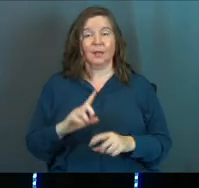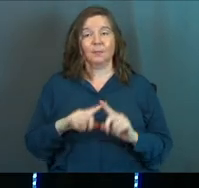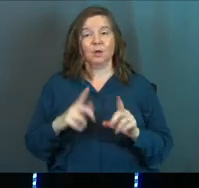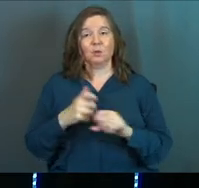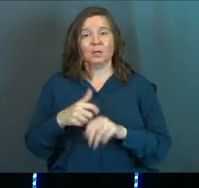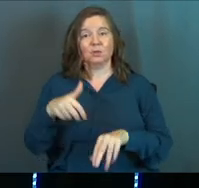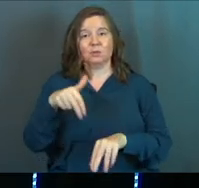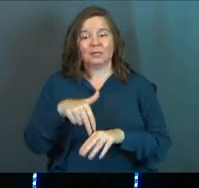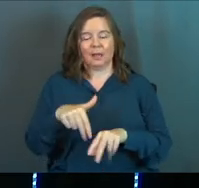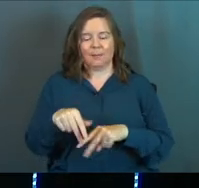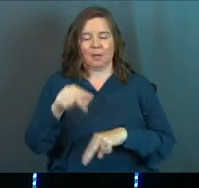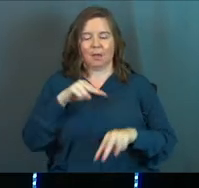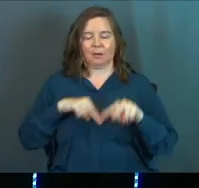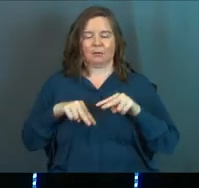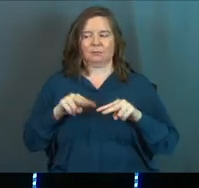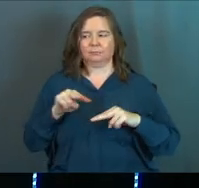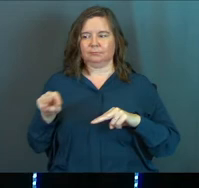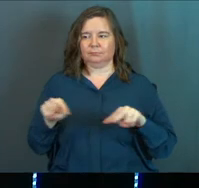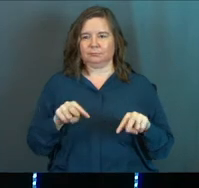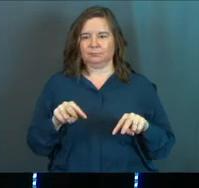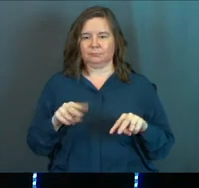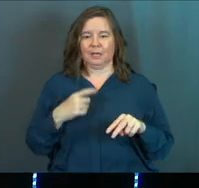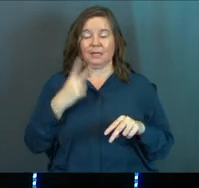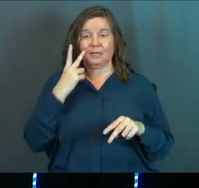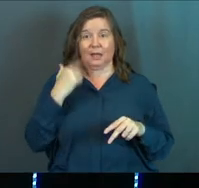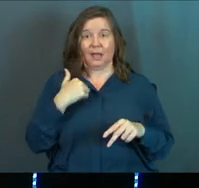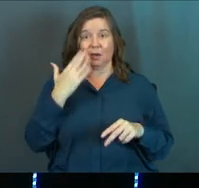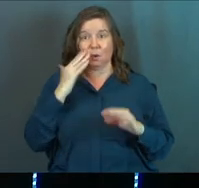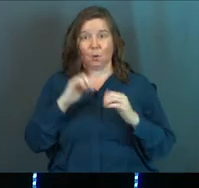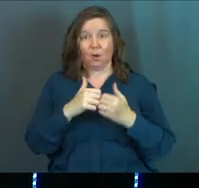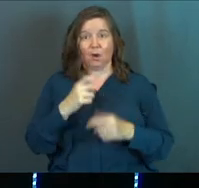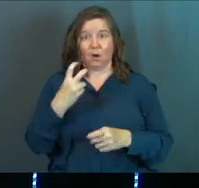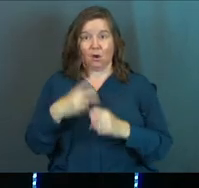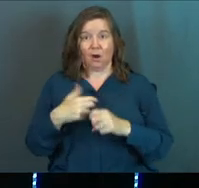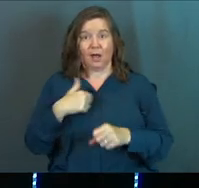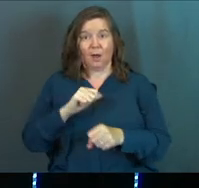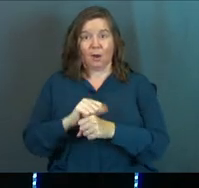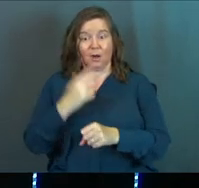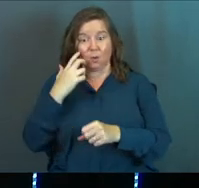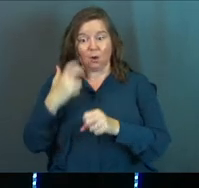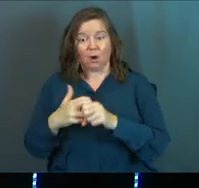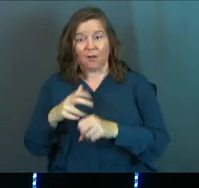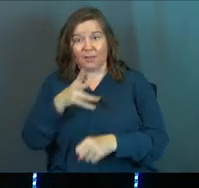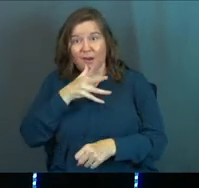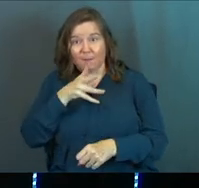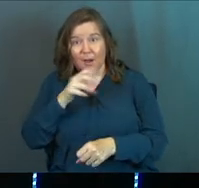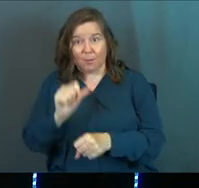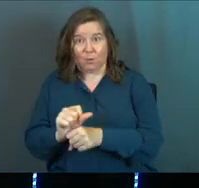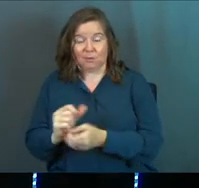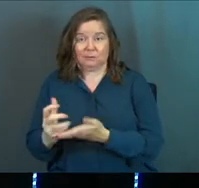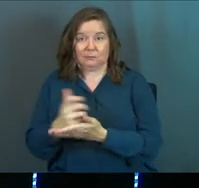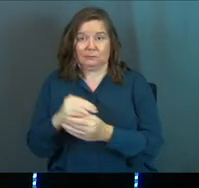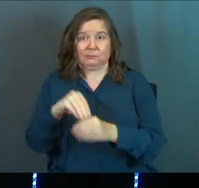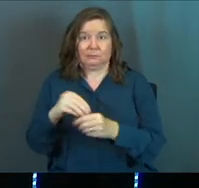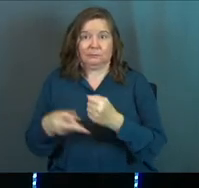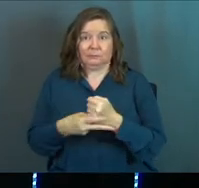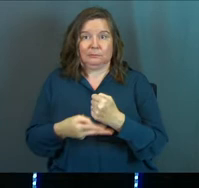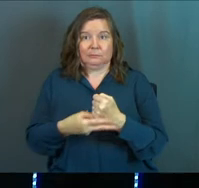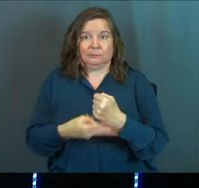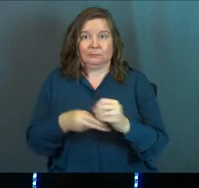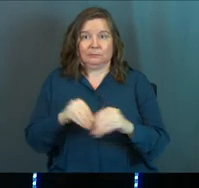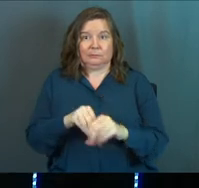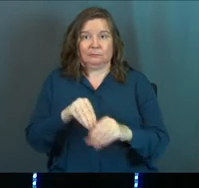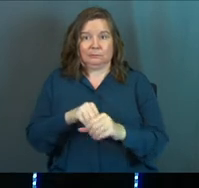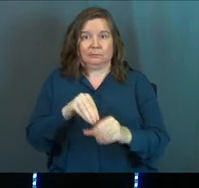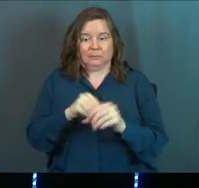But you get to stand back from it, and see, I know how hard I worked. I know how hard their mom worked. I know how much